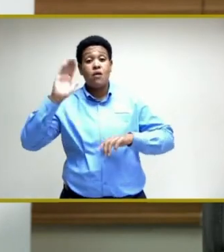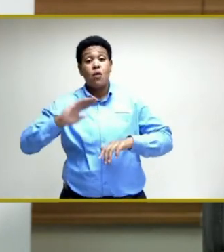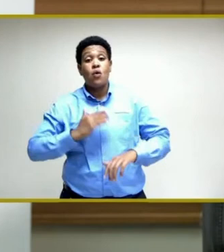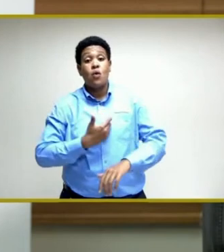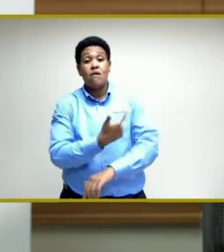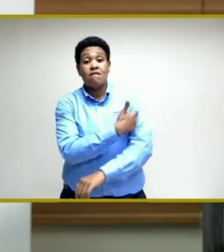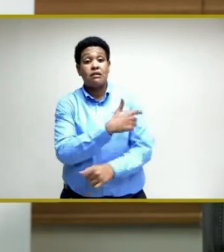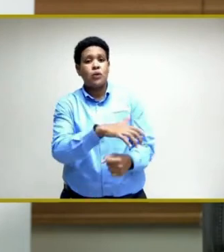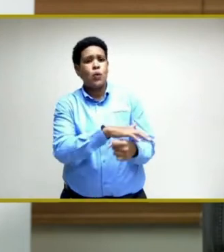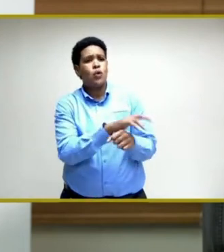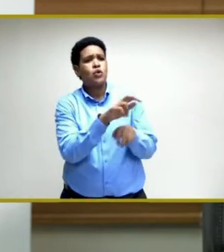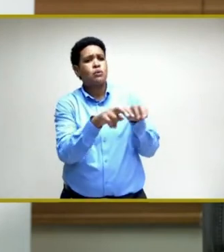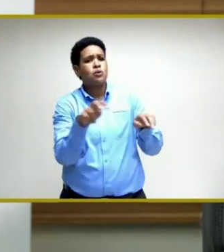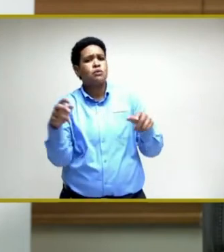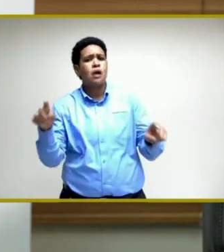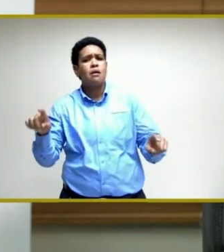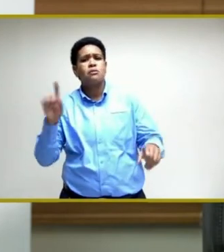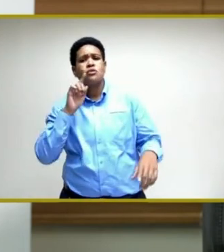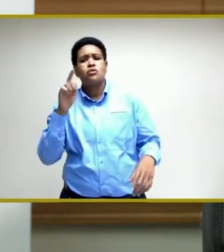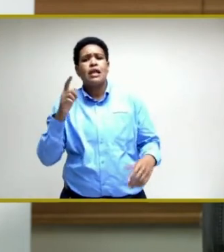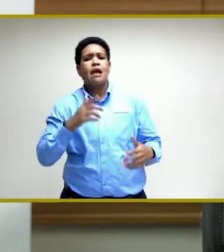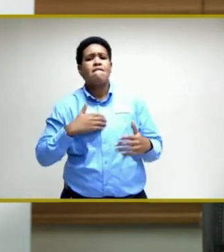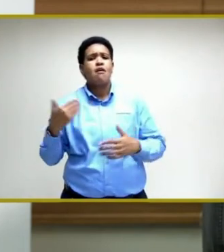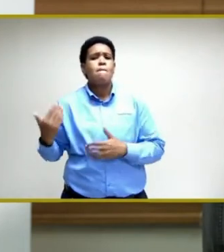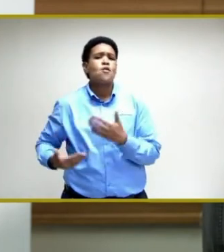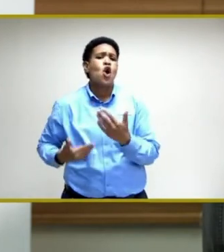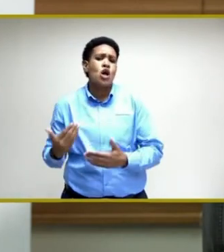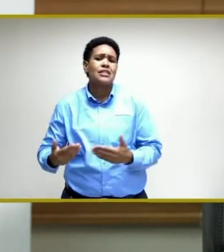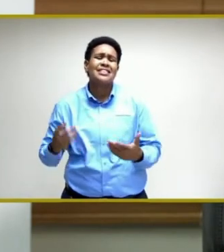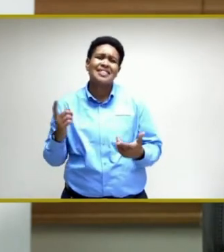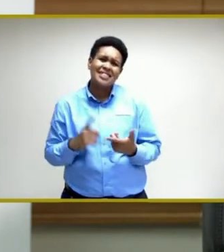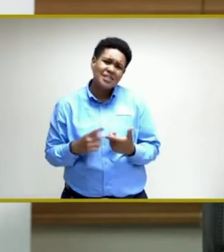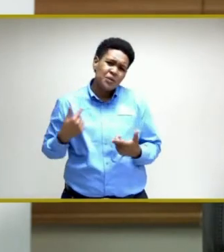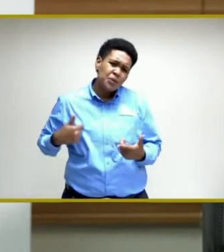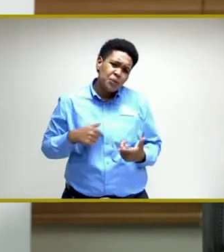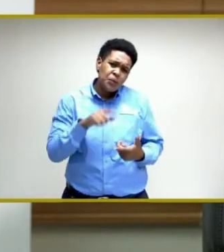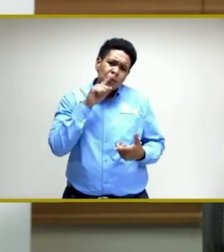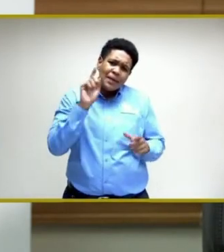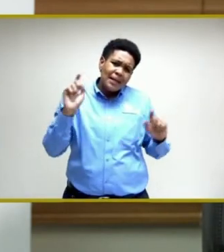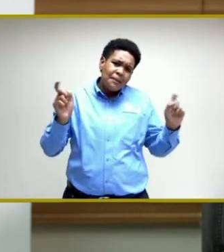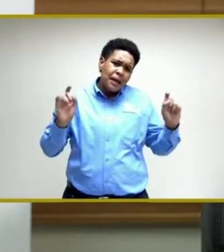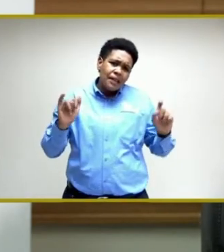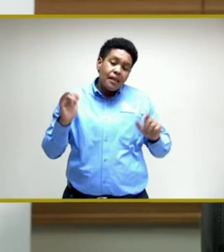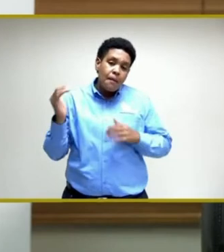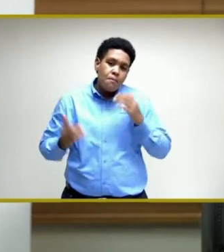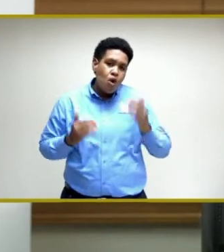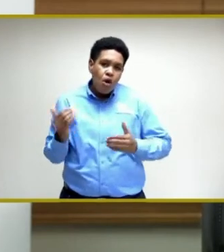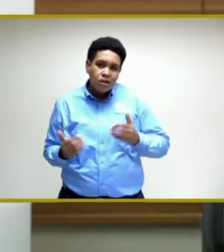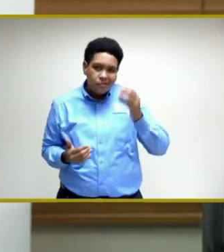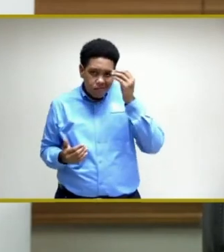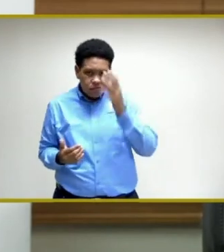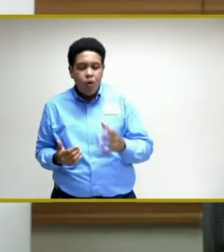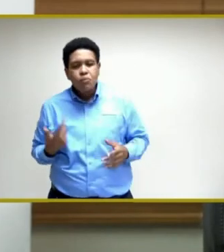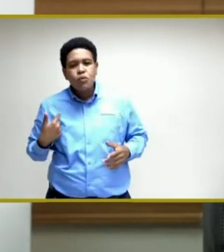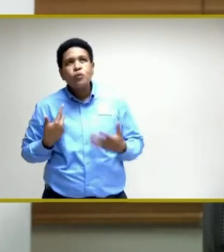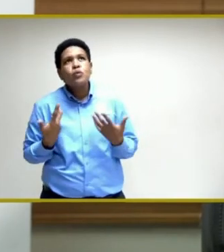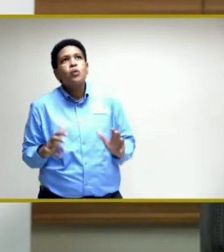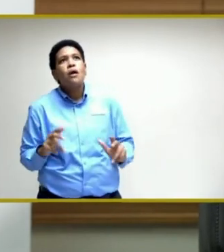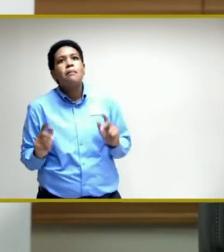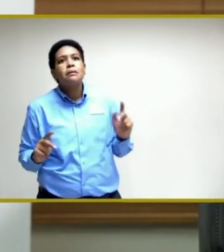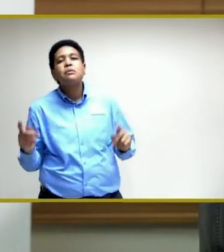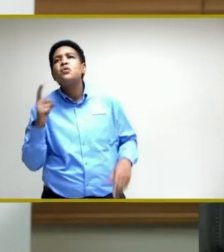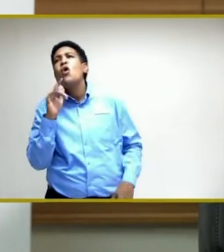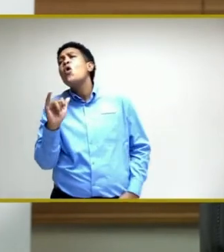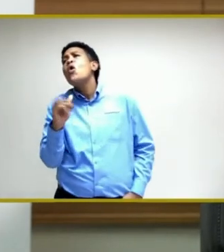sites. So, there is a process, and we are managing that process. So, we don't want persons to